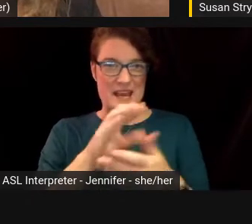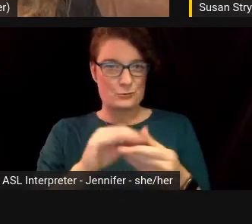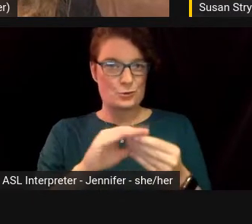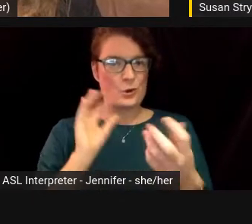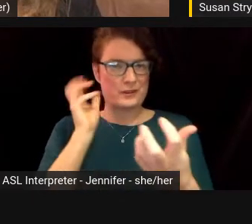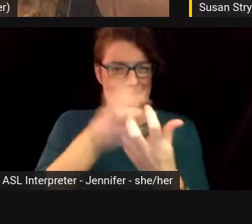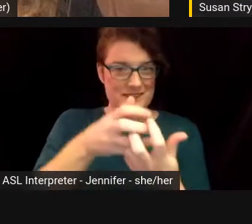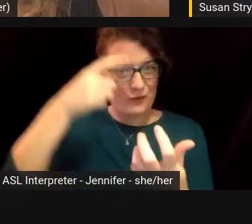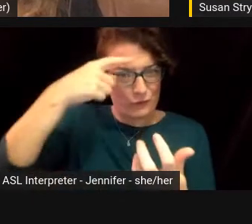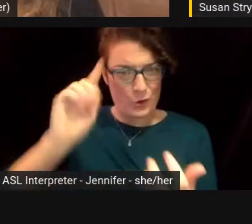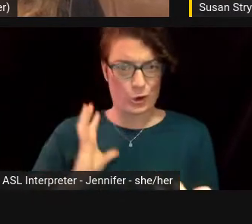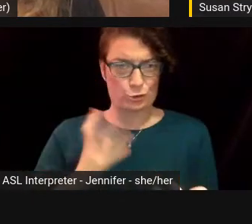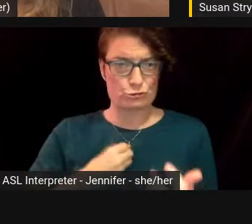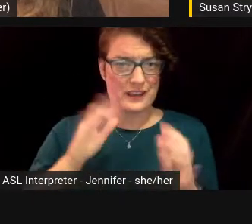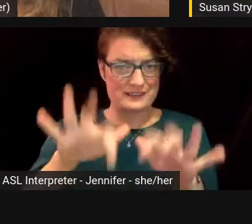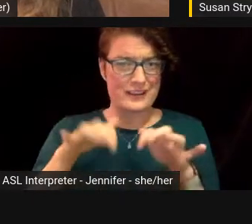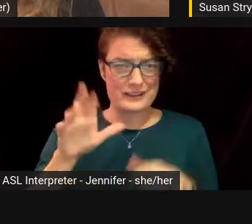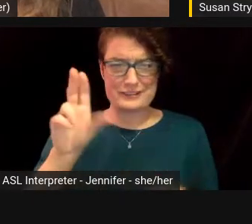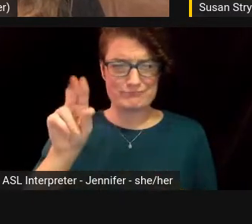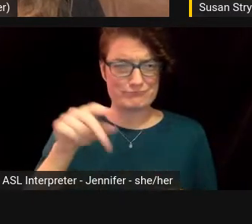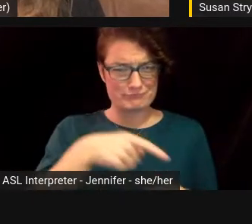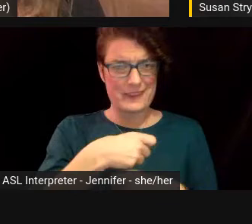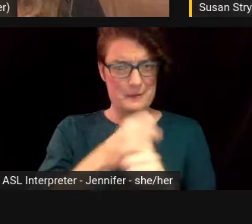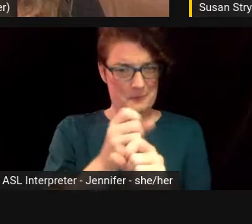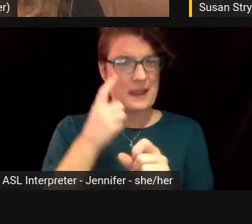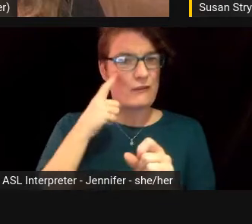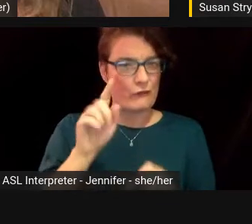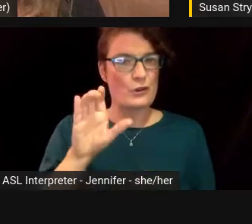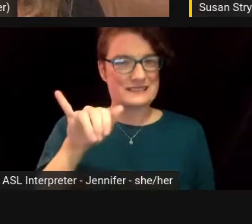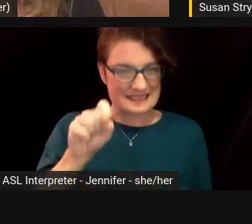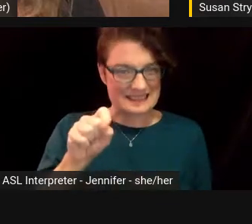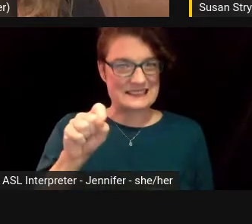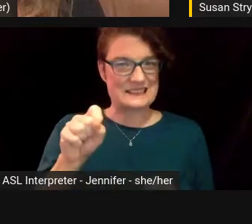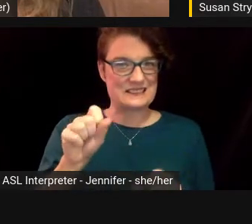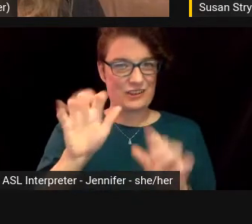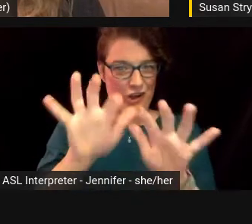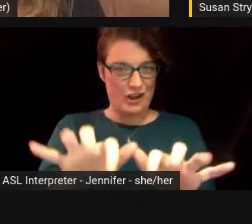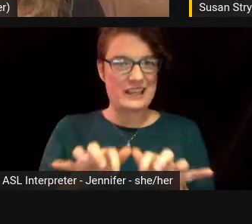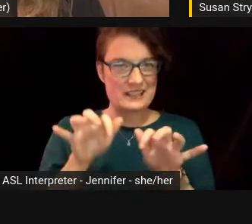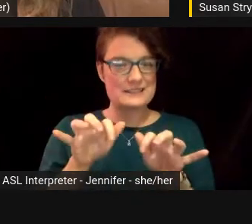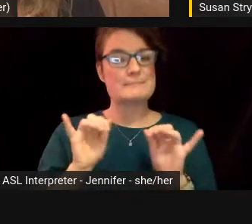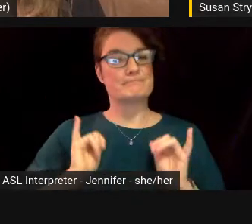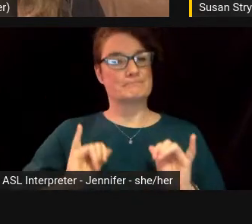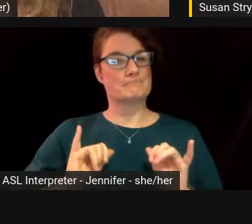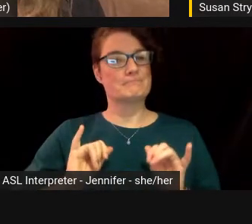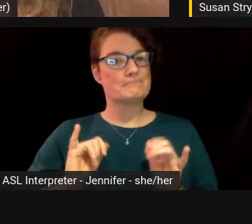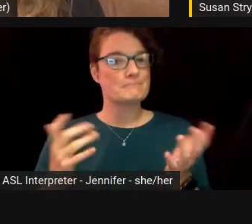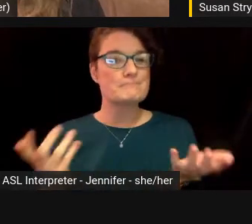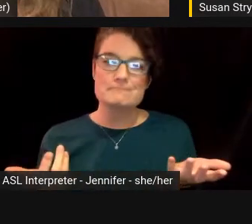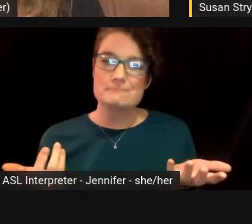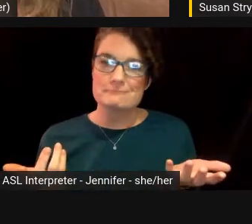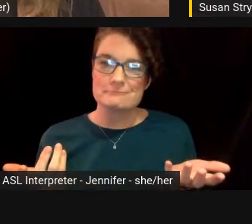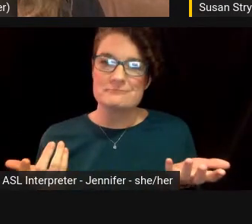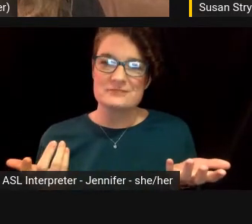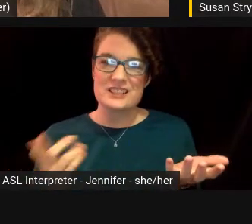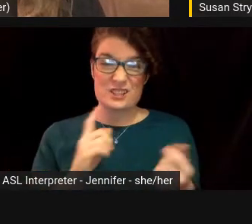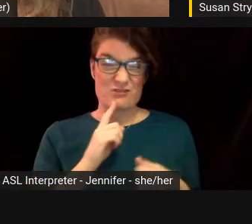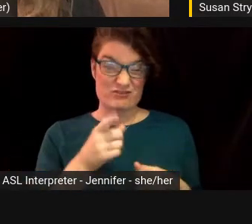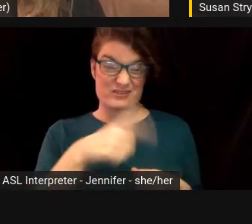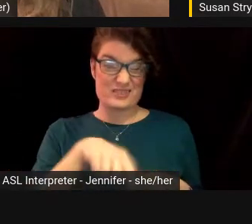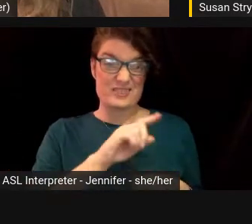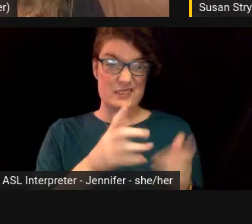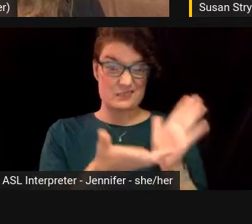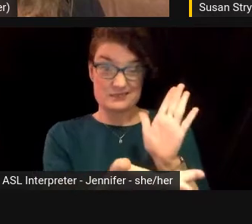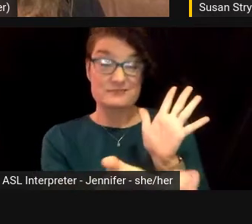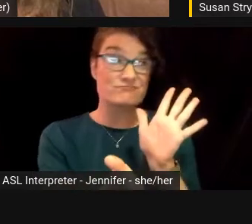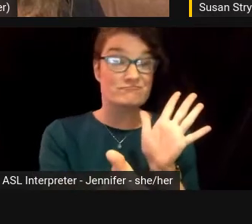they're making them for cisgender audiences. I think that it really comes down to sort of pandering to these cisgender